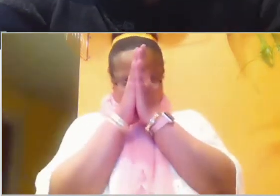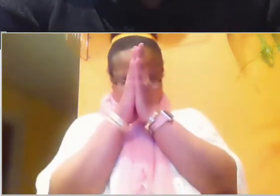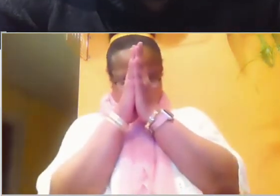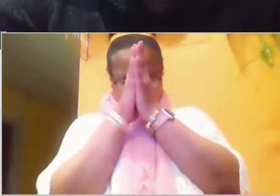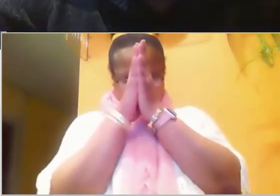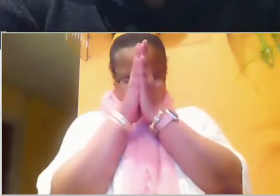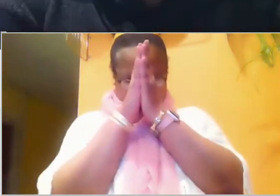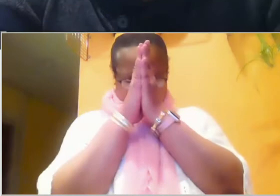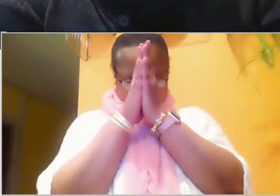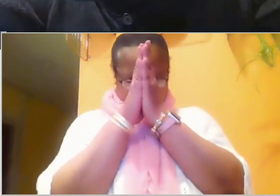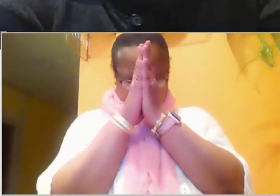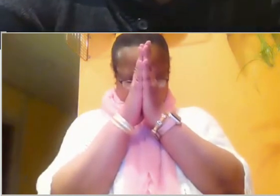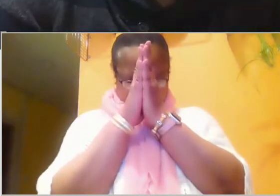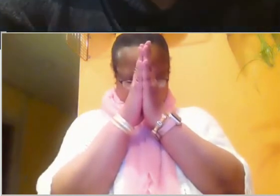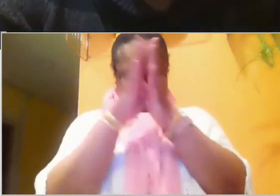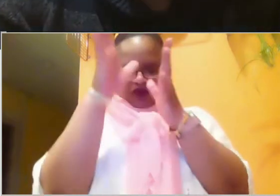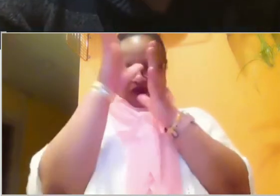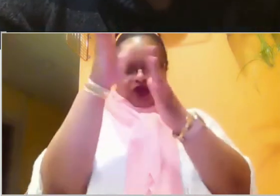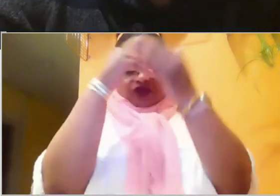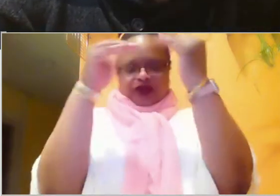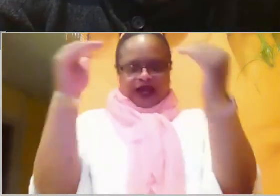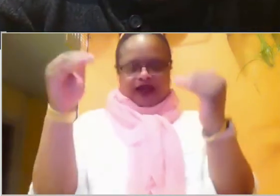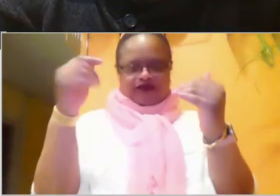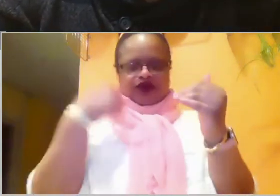Let us